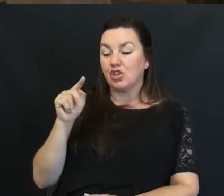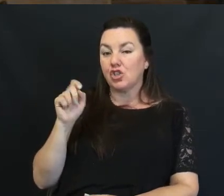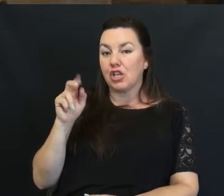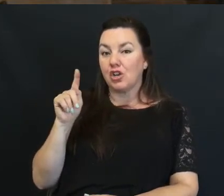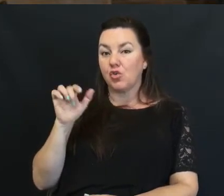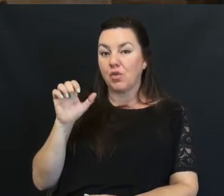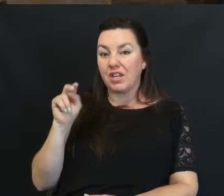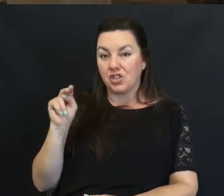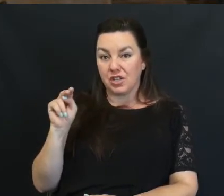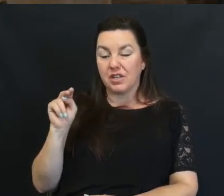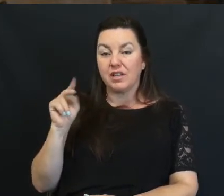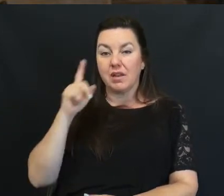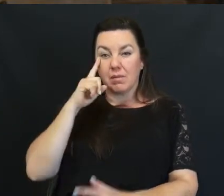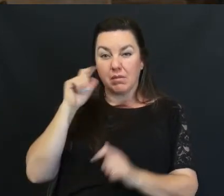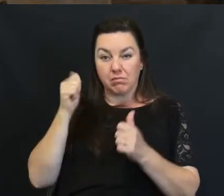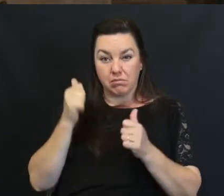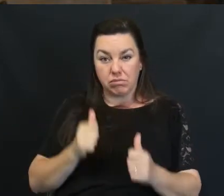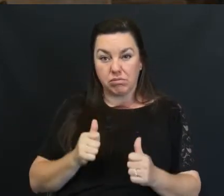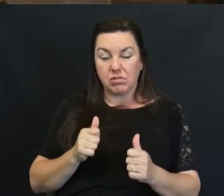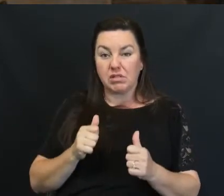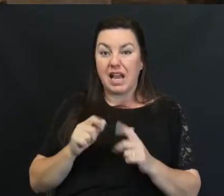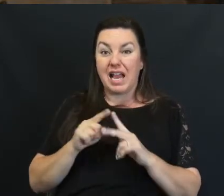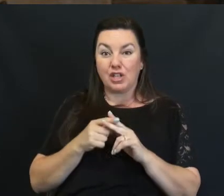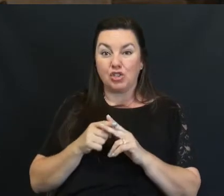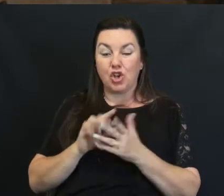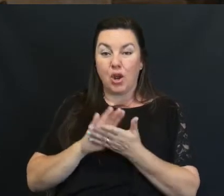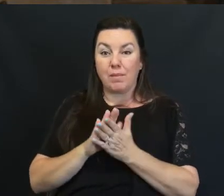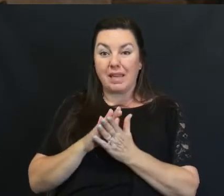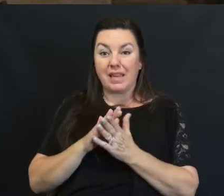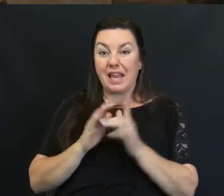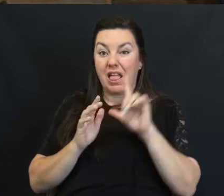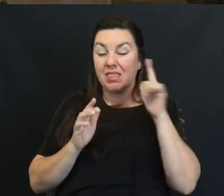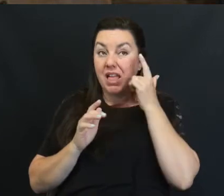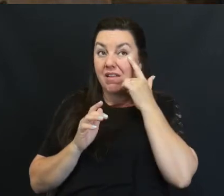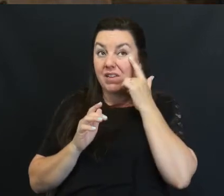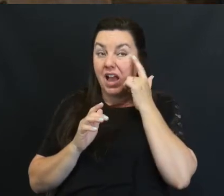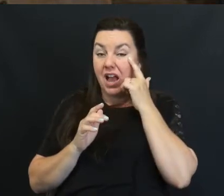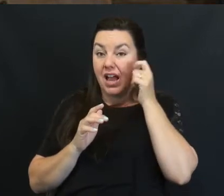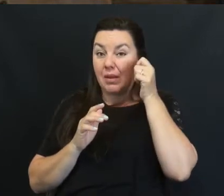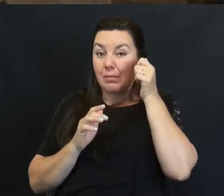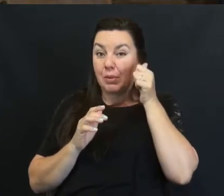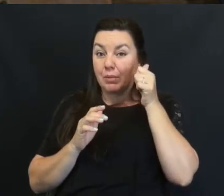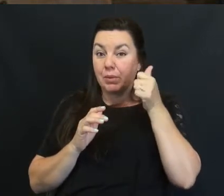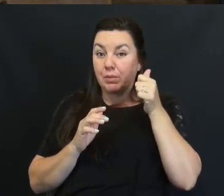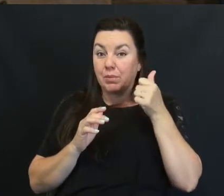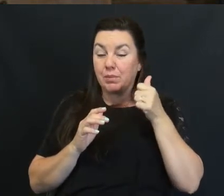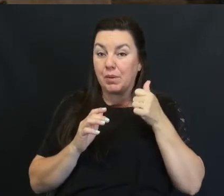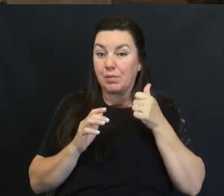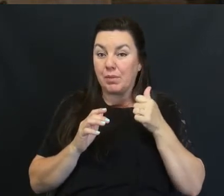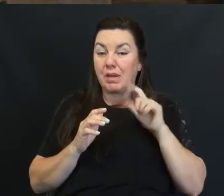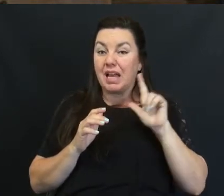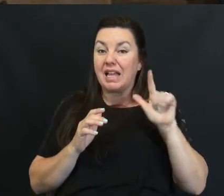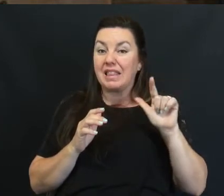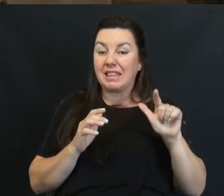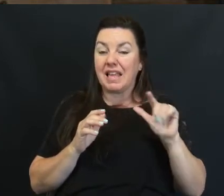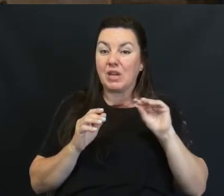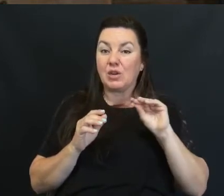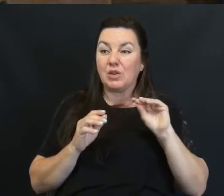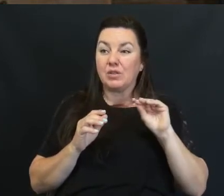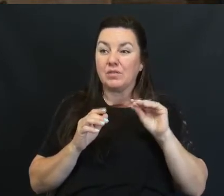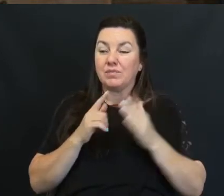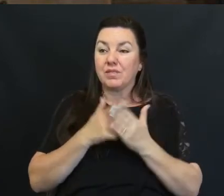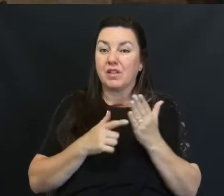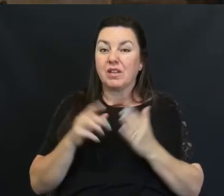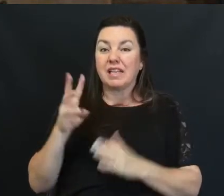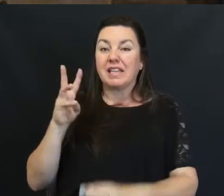February Of 2020 I suddenly began Losing the vision In my left eye I later learned That my left eye Had moved to What is